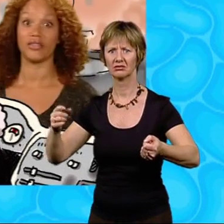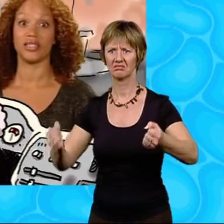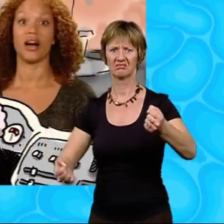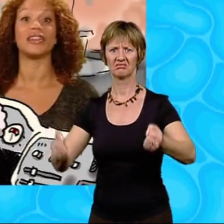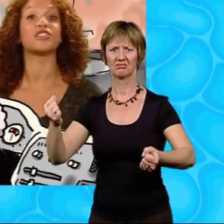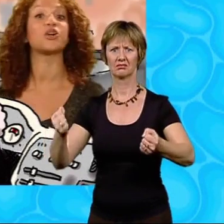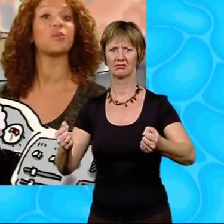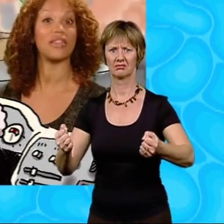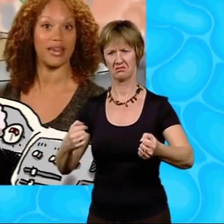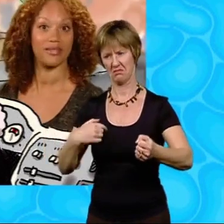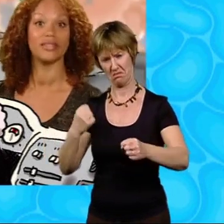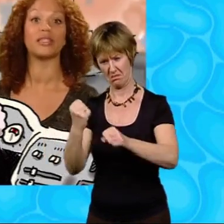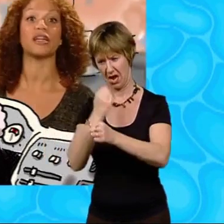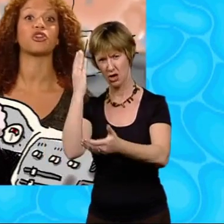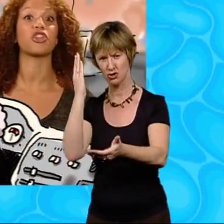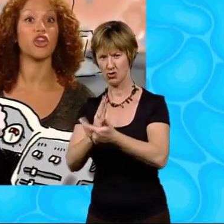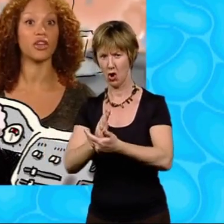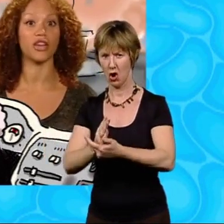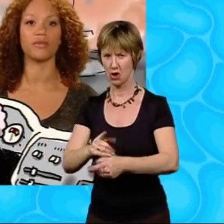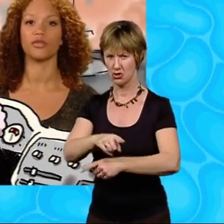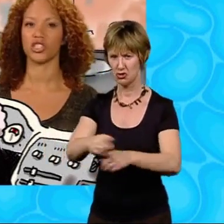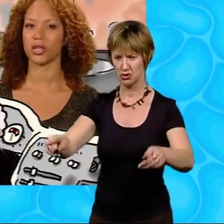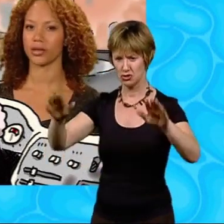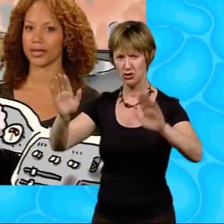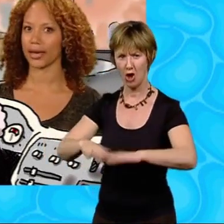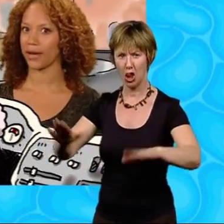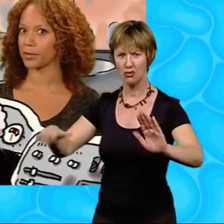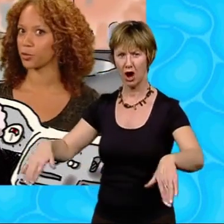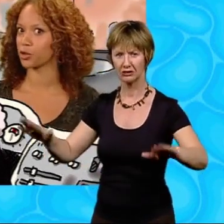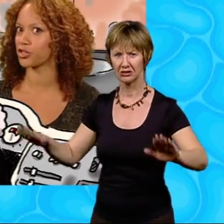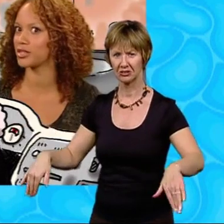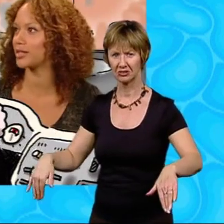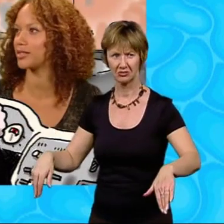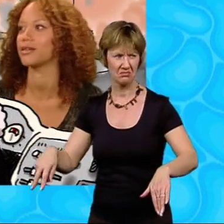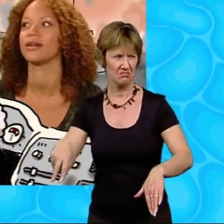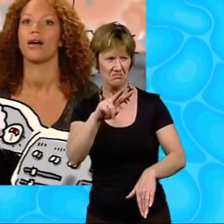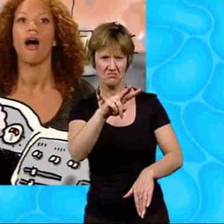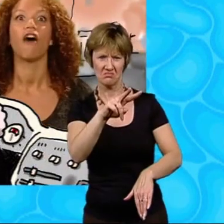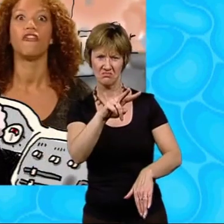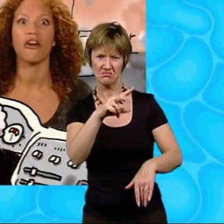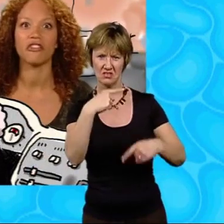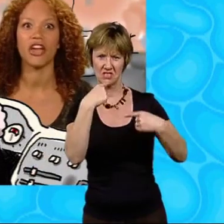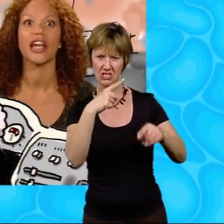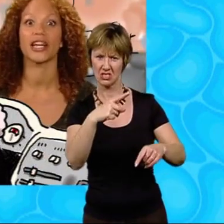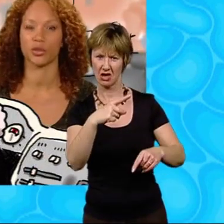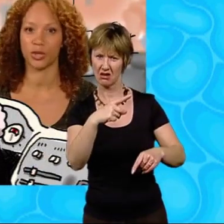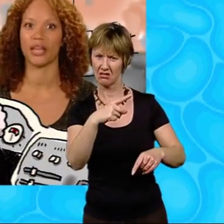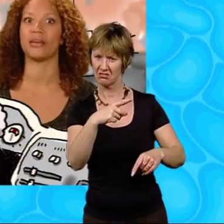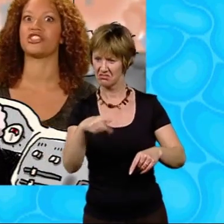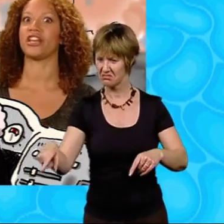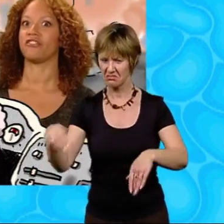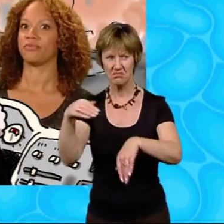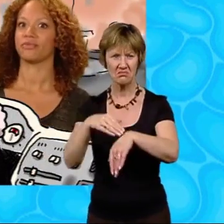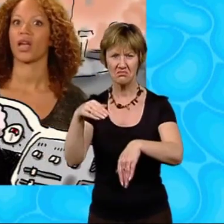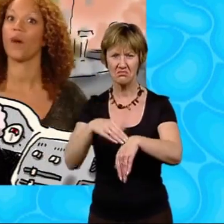I've decided to come with you to make sure that none of you... She turned to glare at Miss Porter as she said it. None of you gets up to any